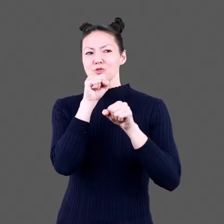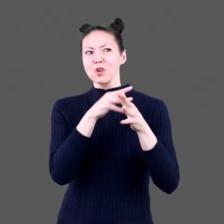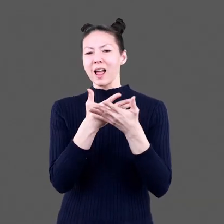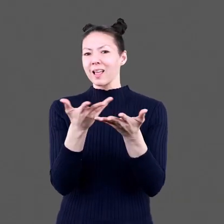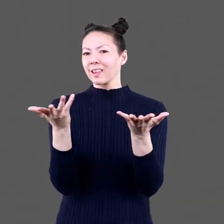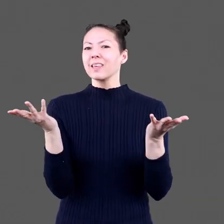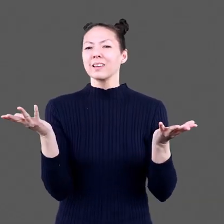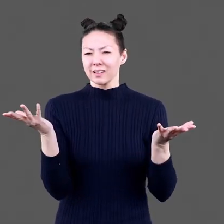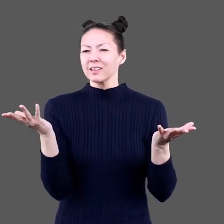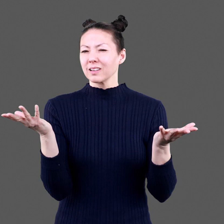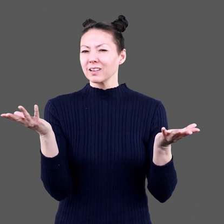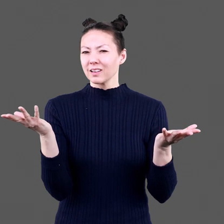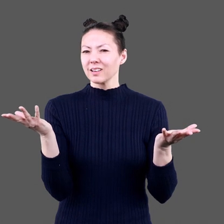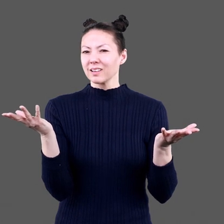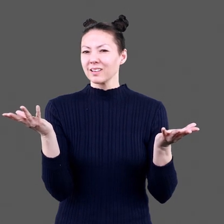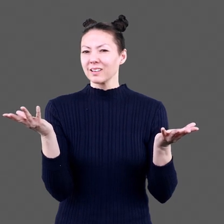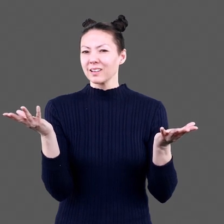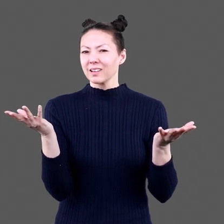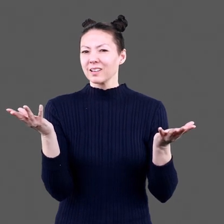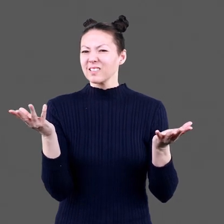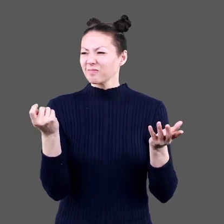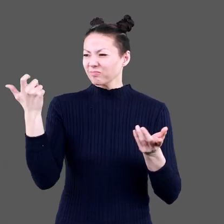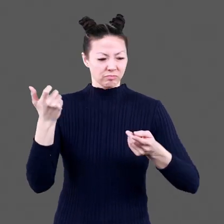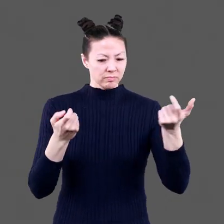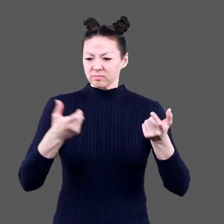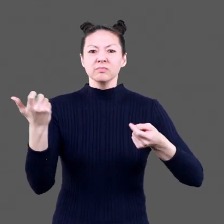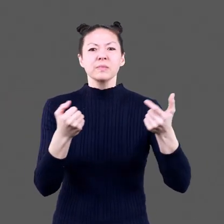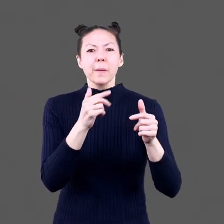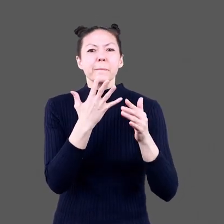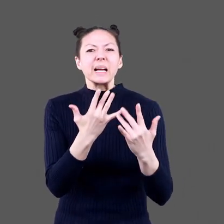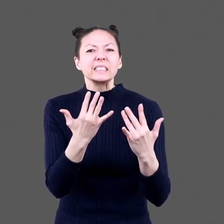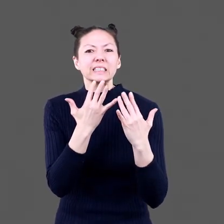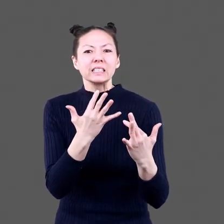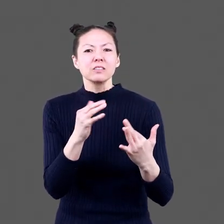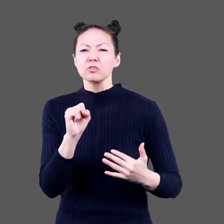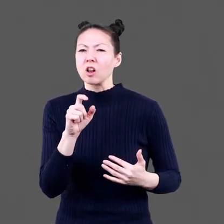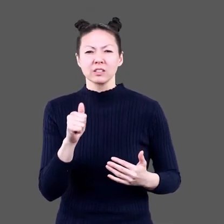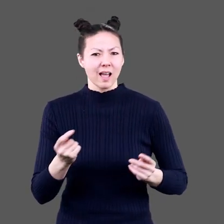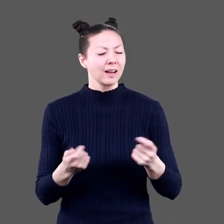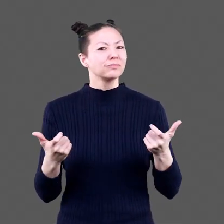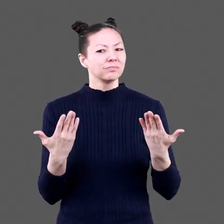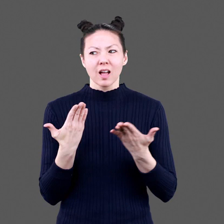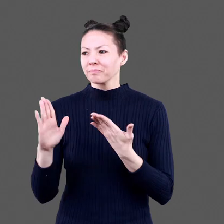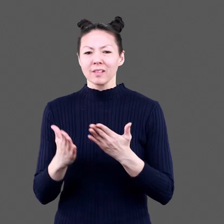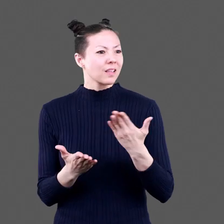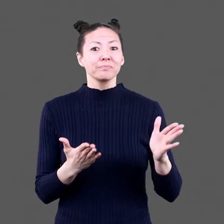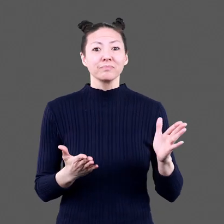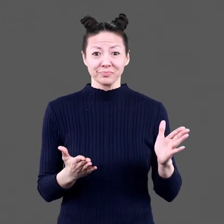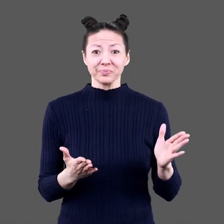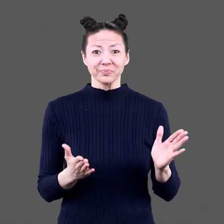host your taco party With dragons, get rid of all